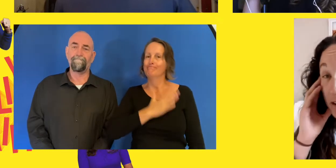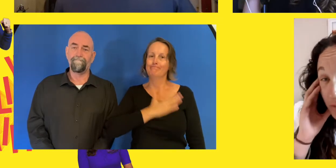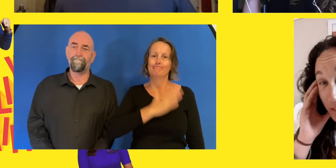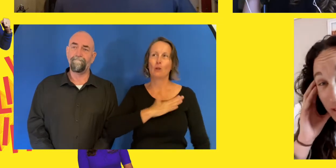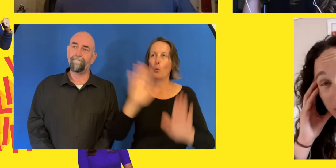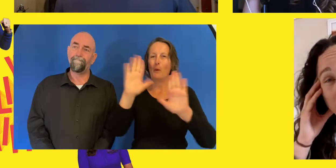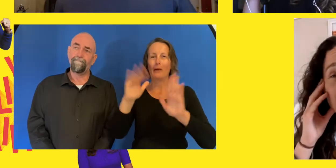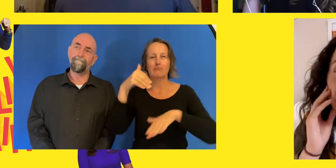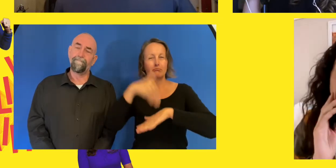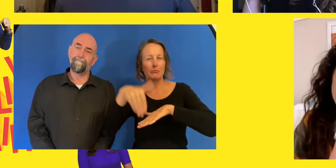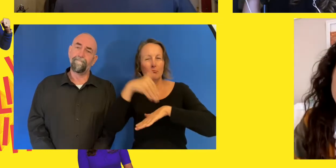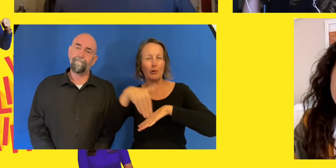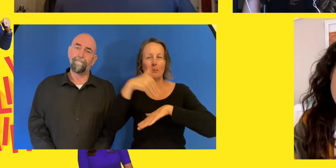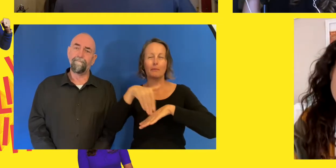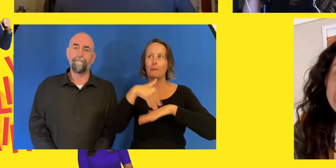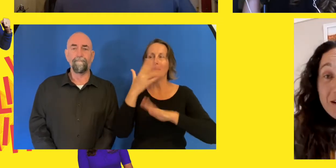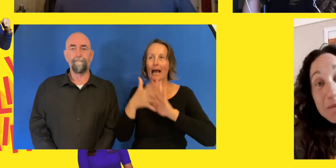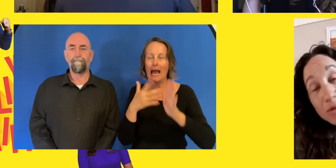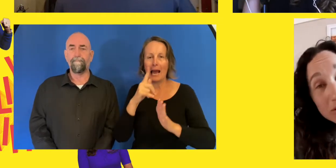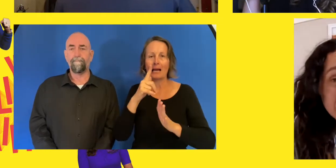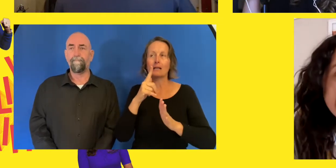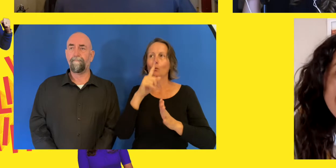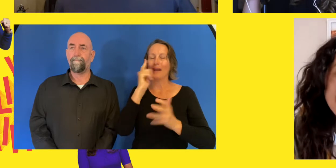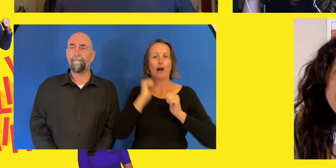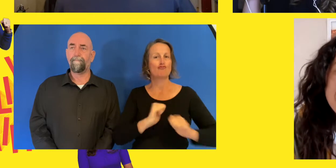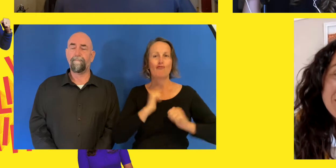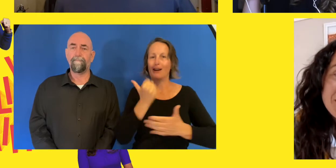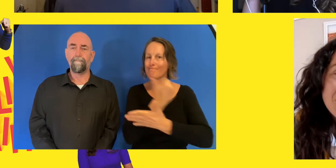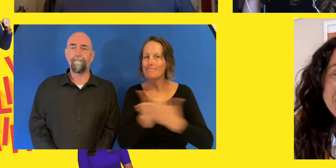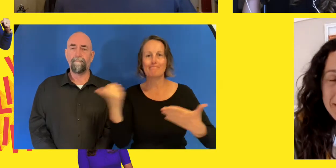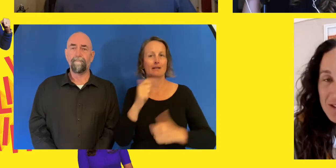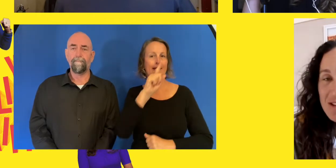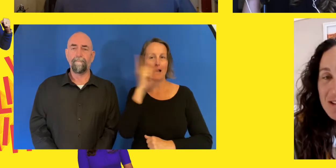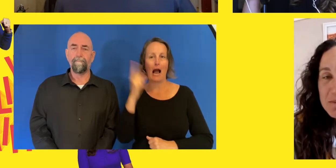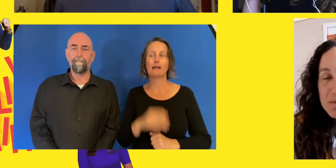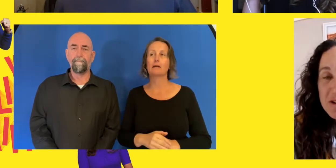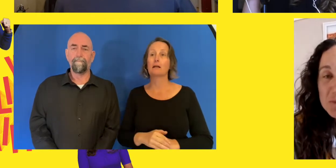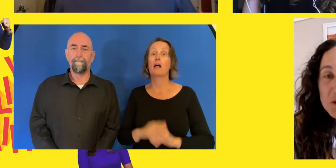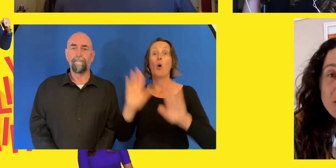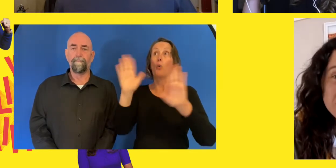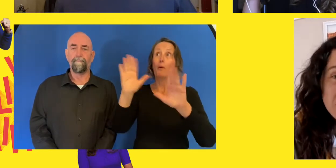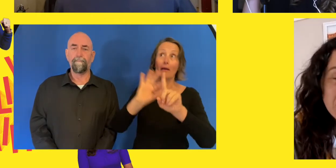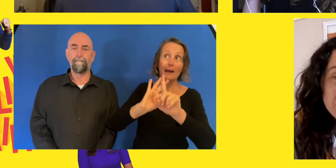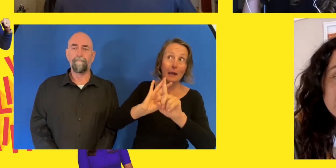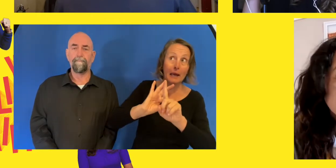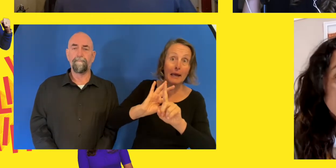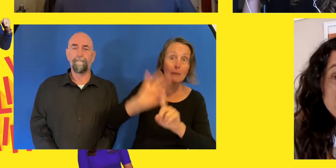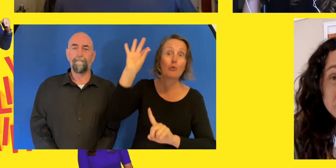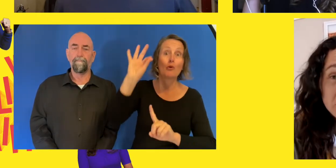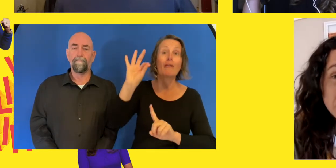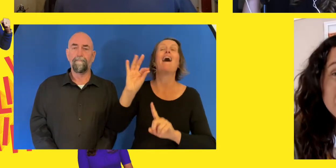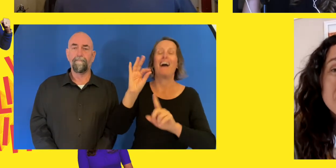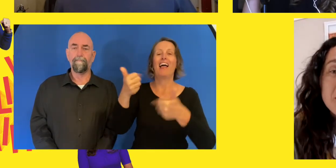right off the season. And as soon as that kind of cleared up or was clearing up, Bobby got a back injury that pretty much put her on the sideline for